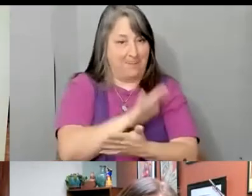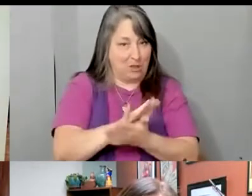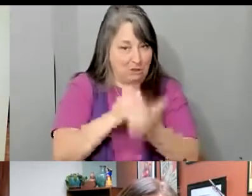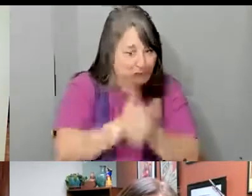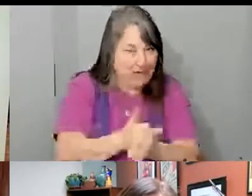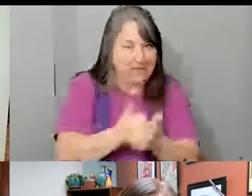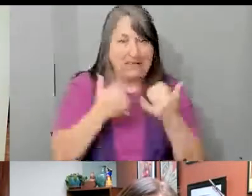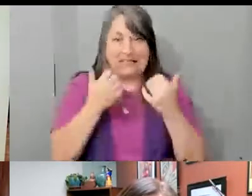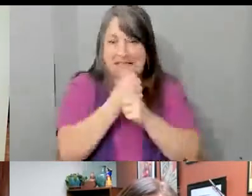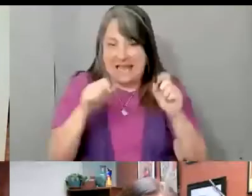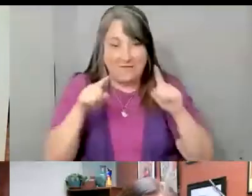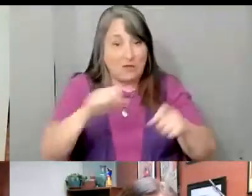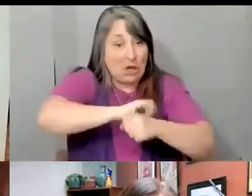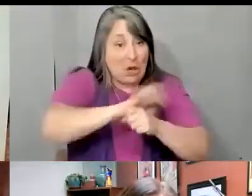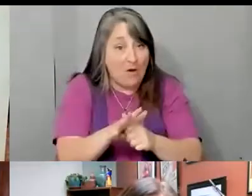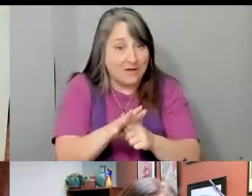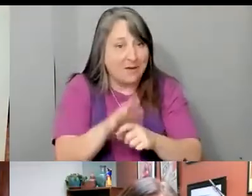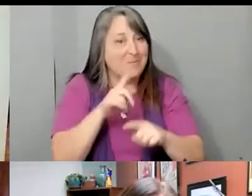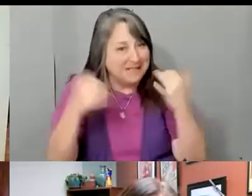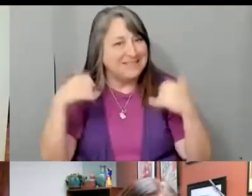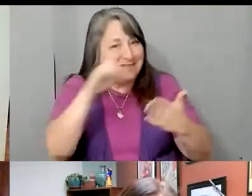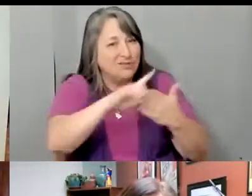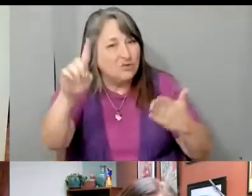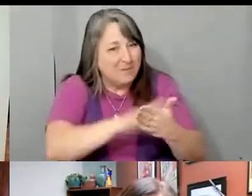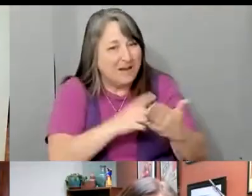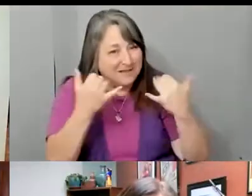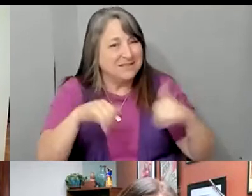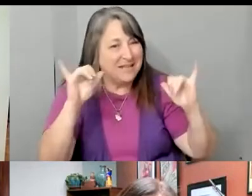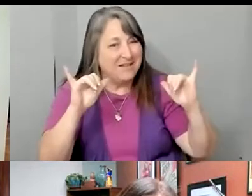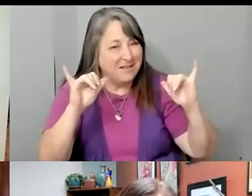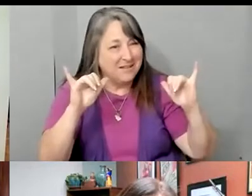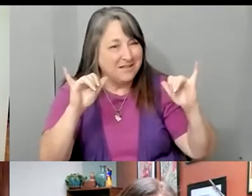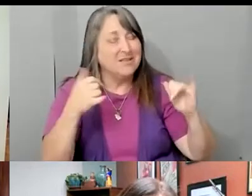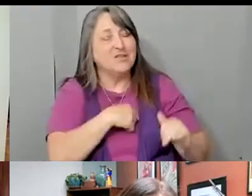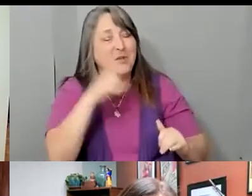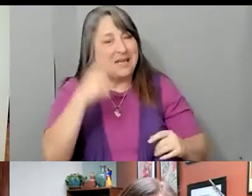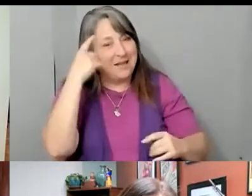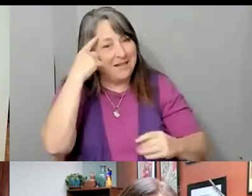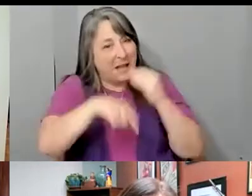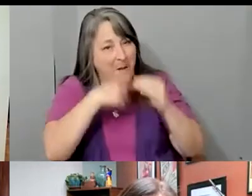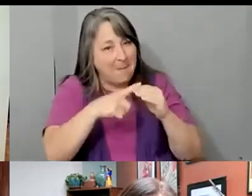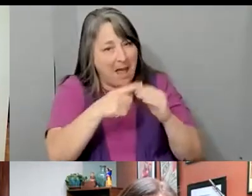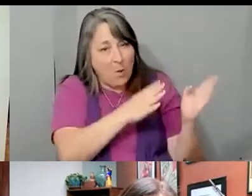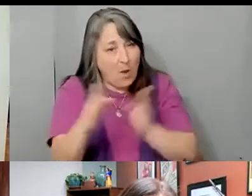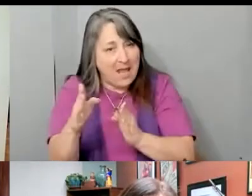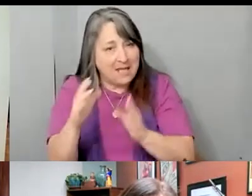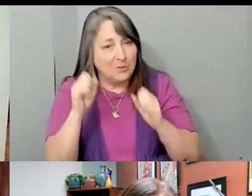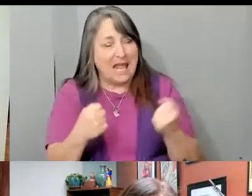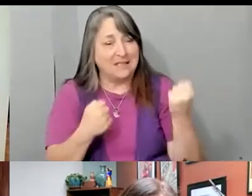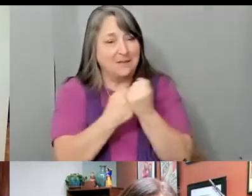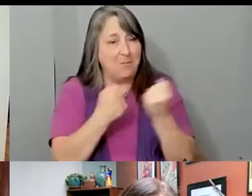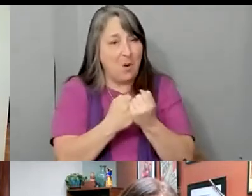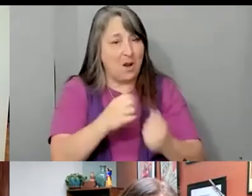during COVID-19. But guess what? It's discriminatory. And so, we have to think about ways that we can support our Congress